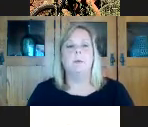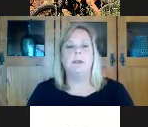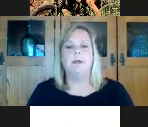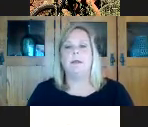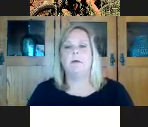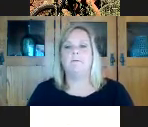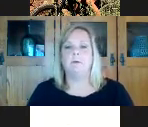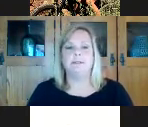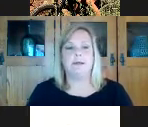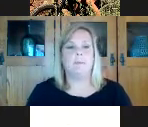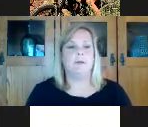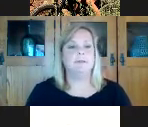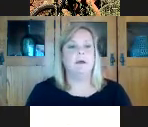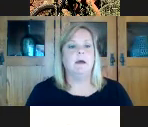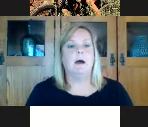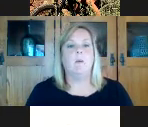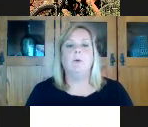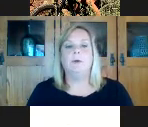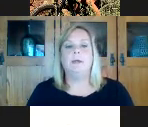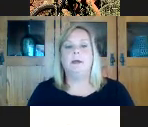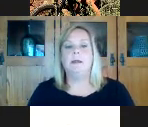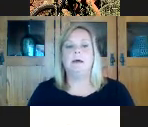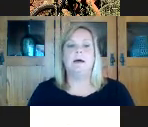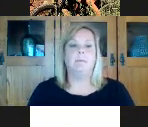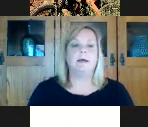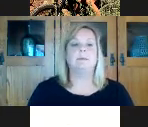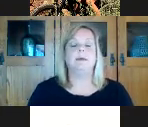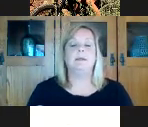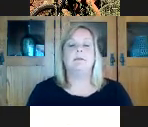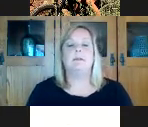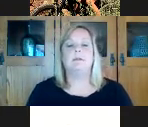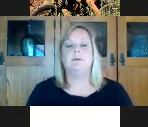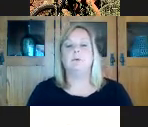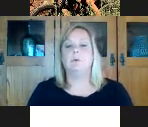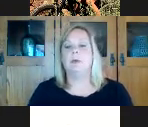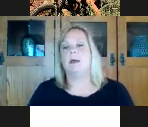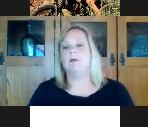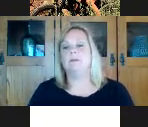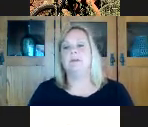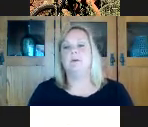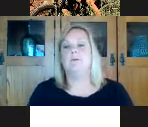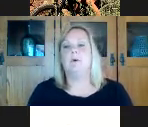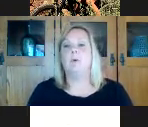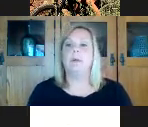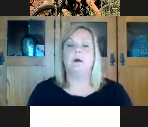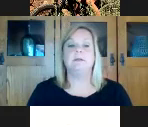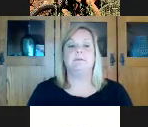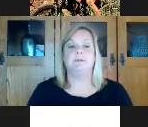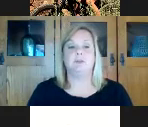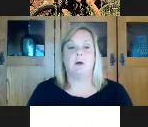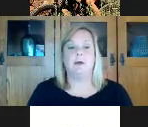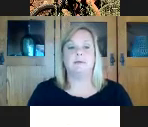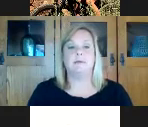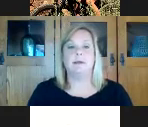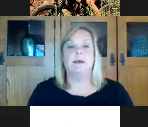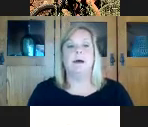um again are a few examples um we're looking at uh possibly a deaf individual cannot use a video phone because of